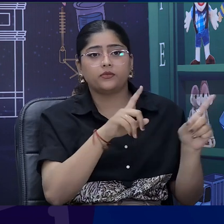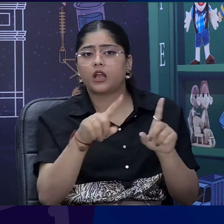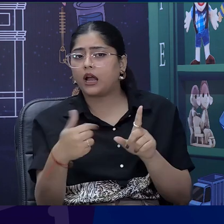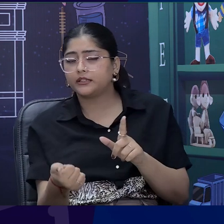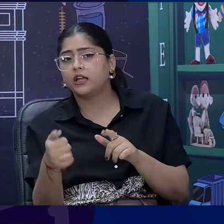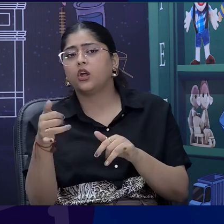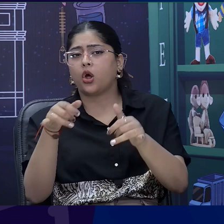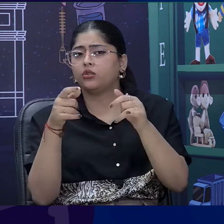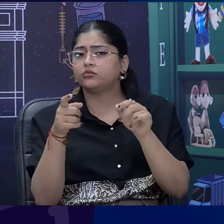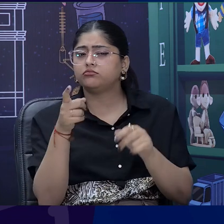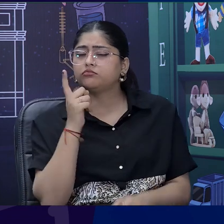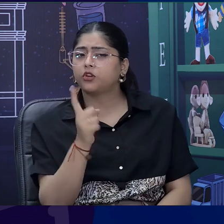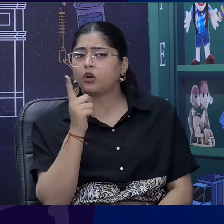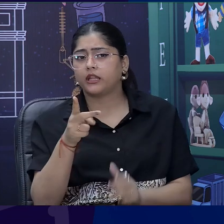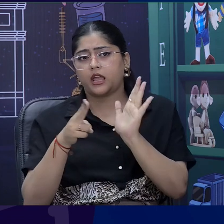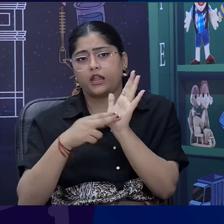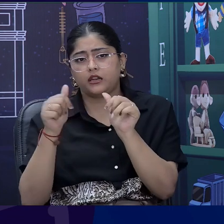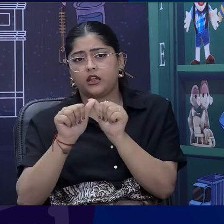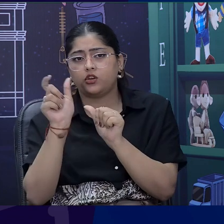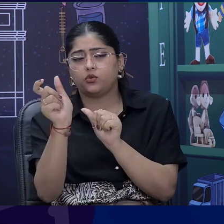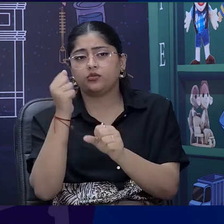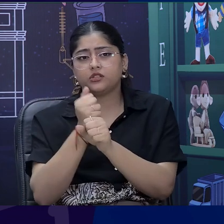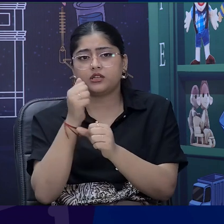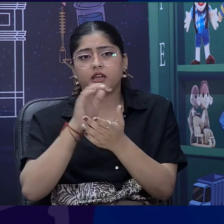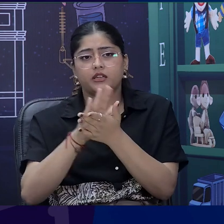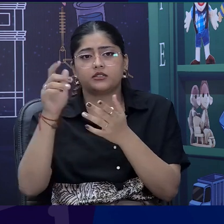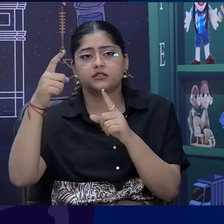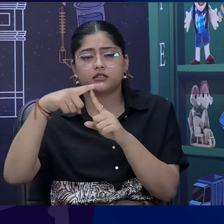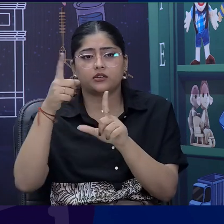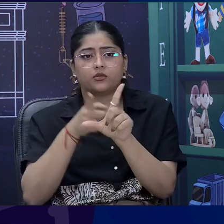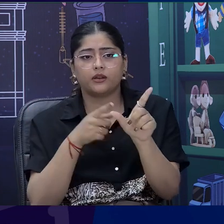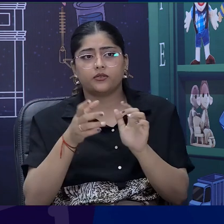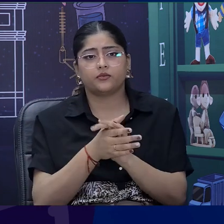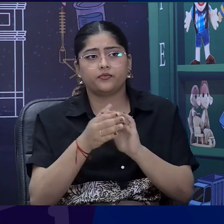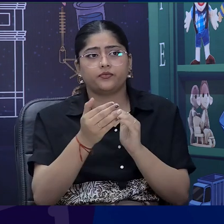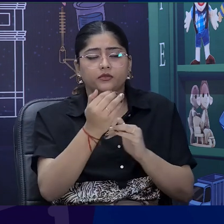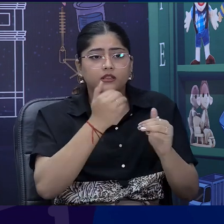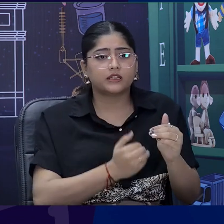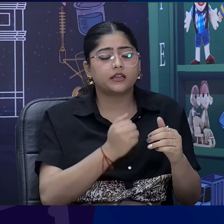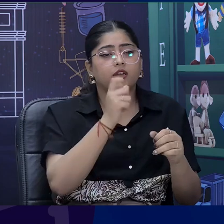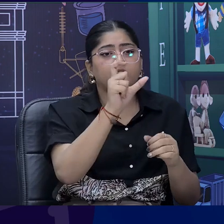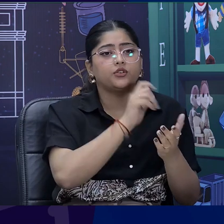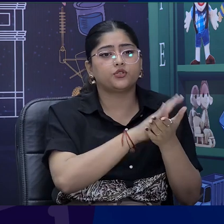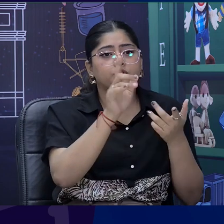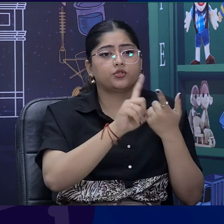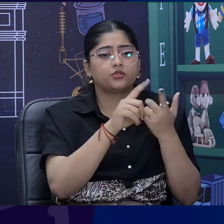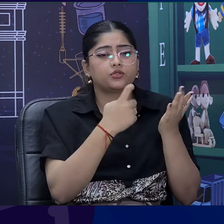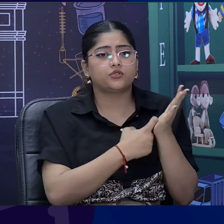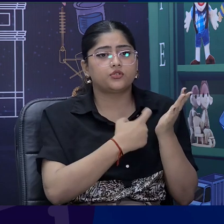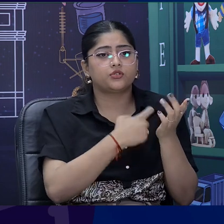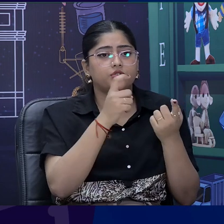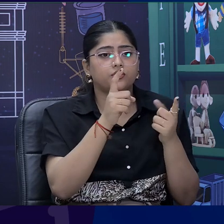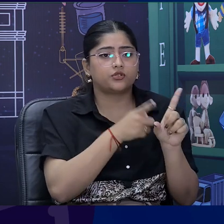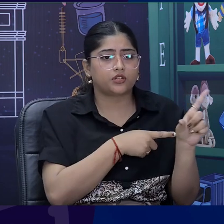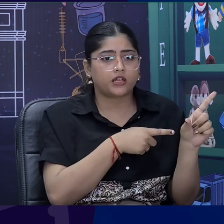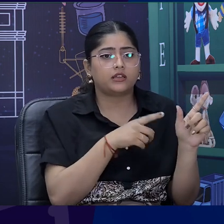cherry and merry these are the rhyming words. Ma'am we are actually unable to